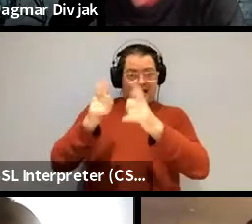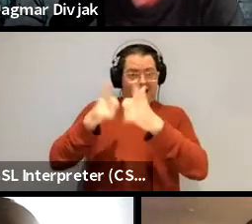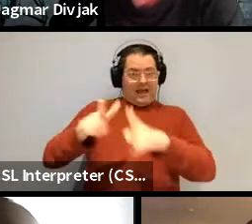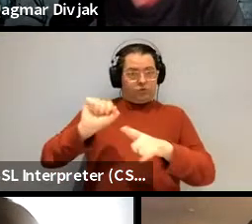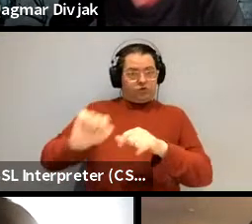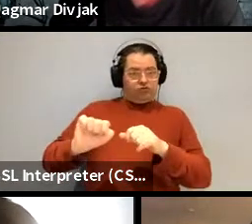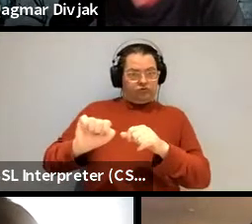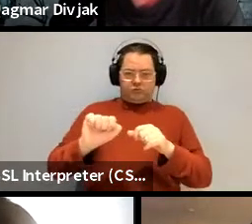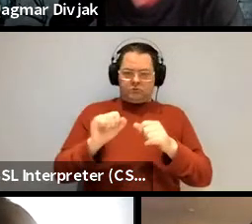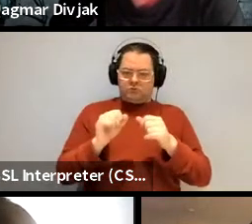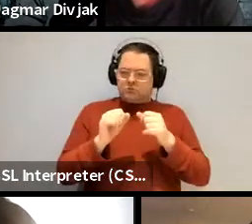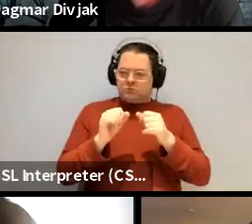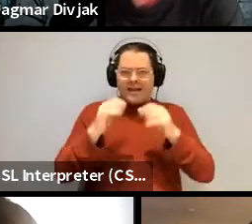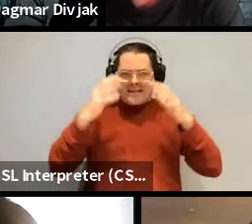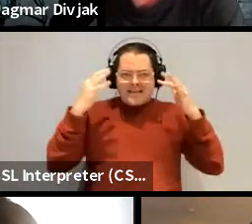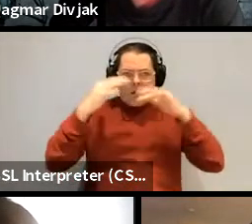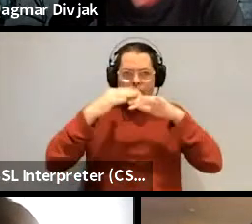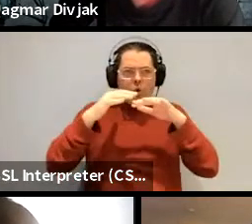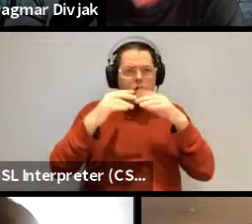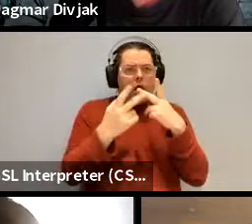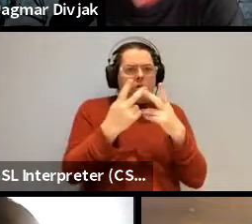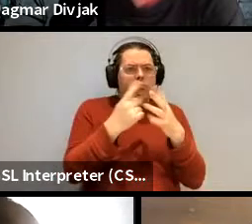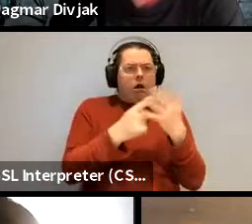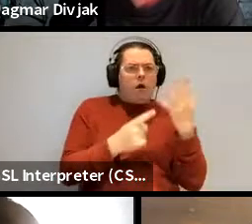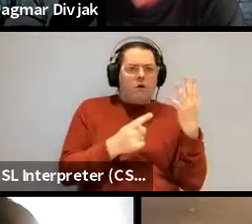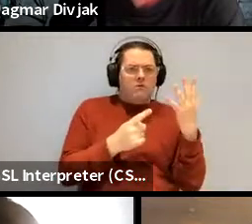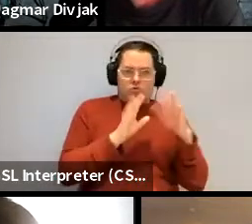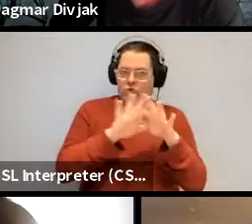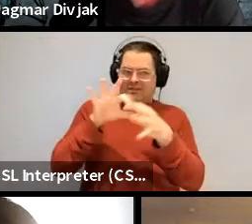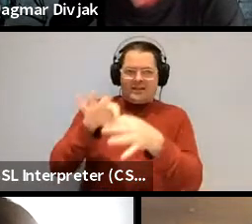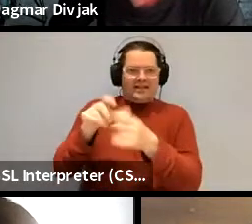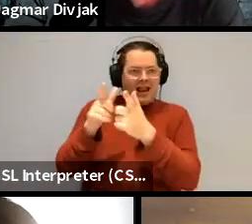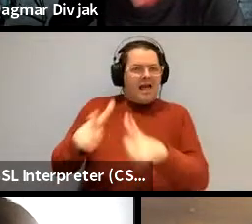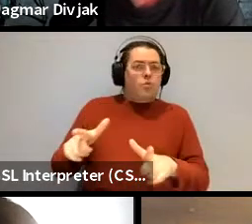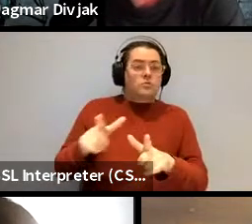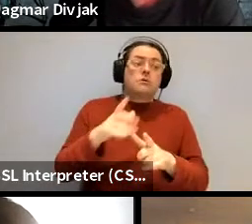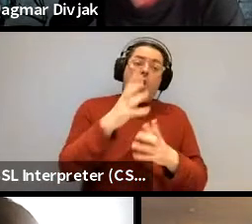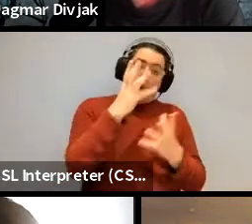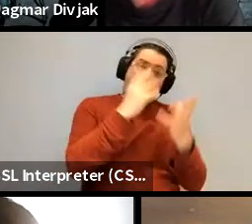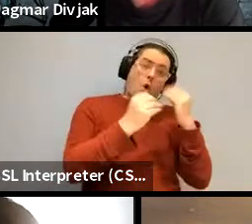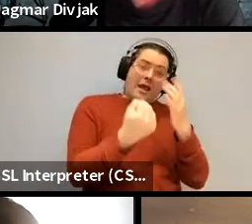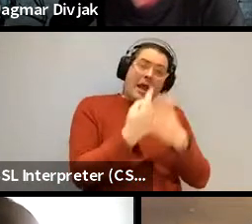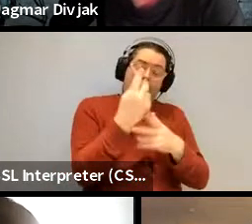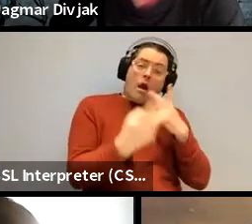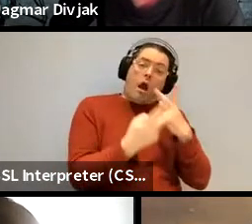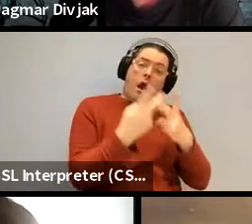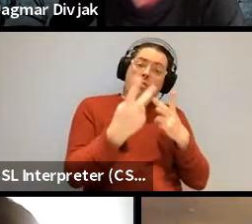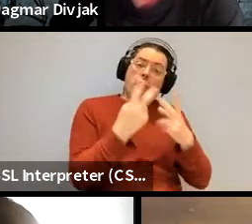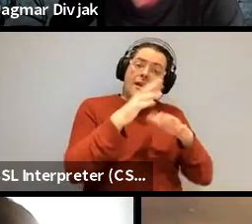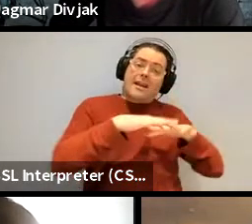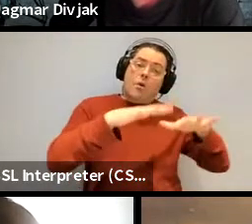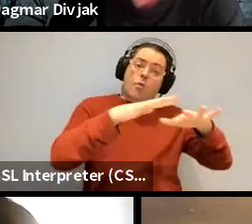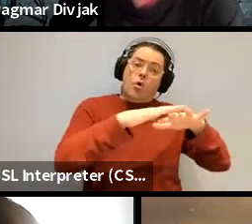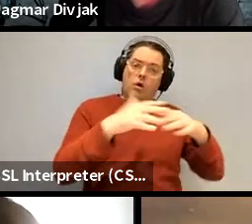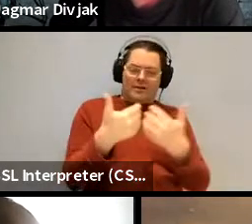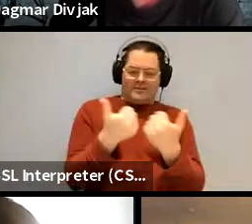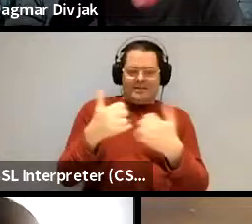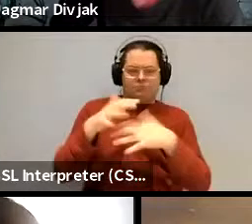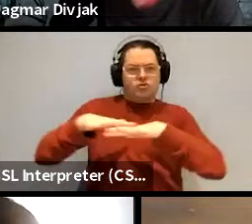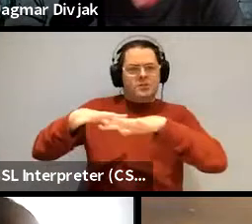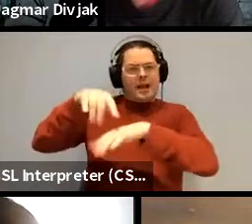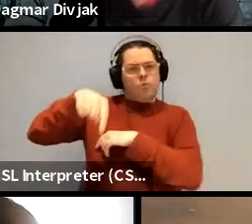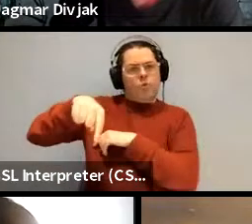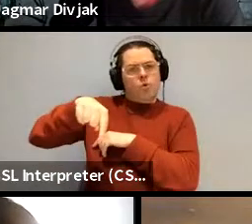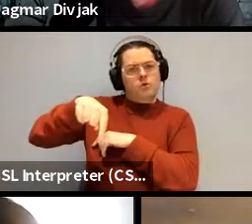i think you know maybe the same learning that goes on in other networks it doesn't say that you know it it's not like um you know that